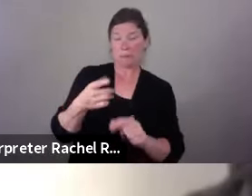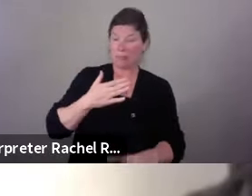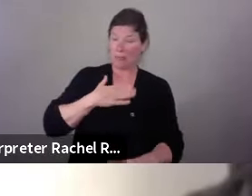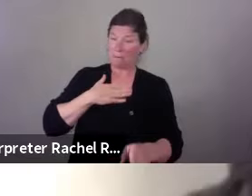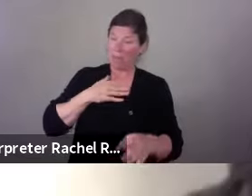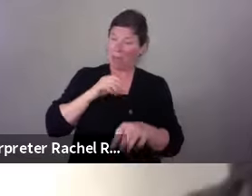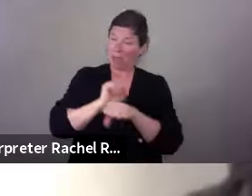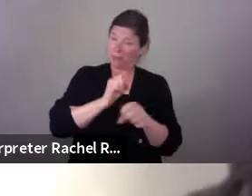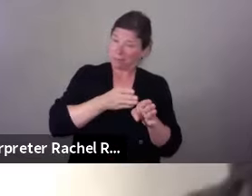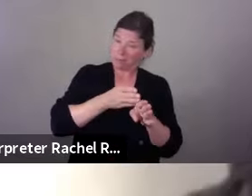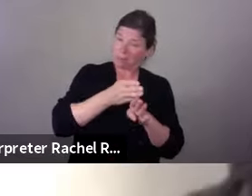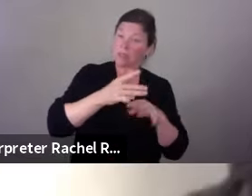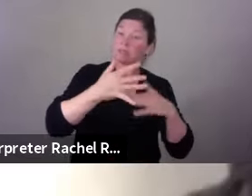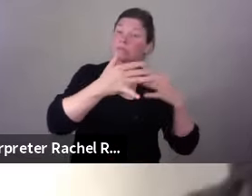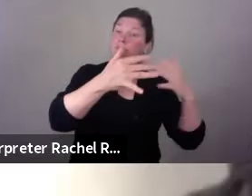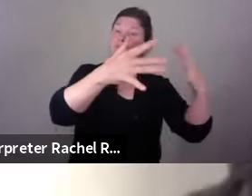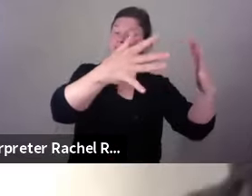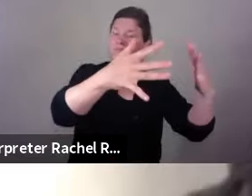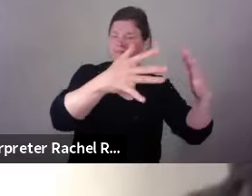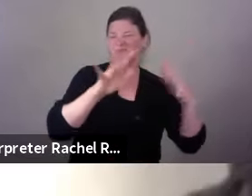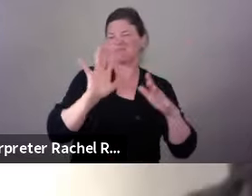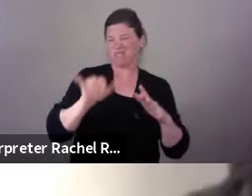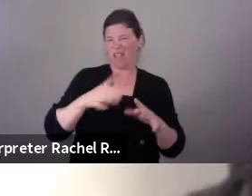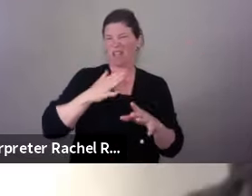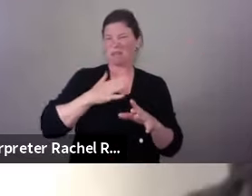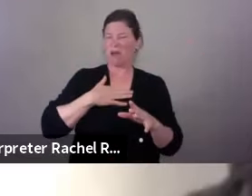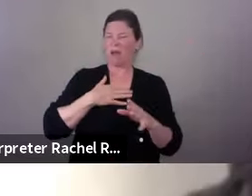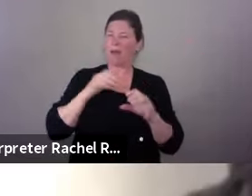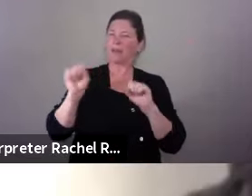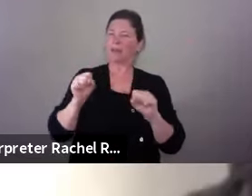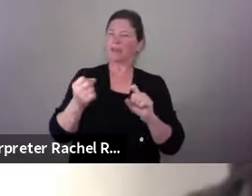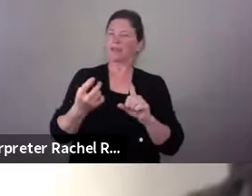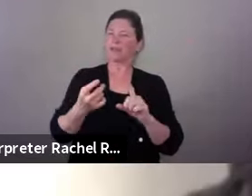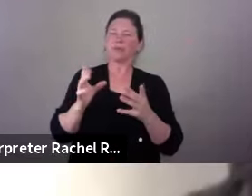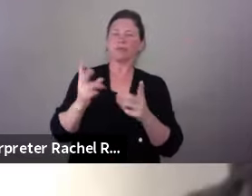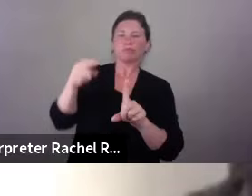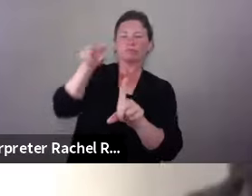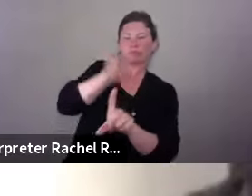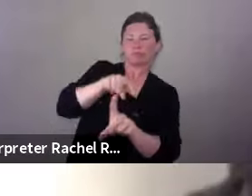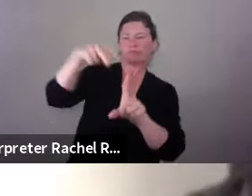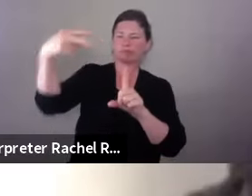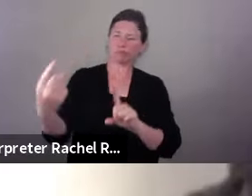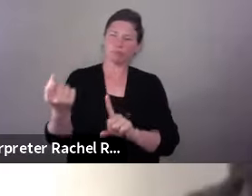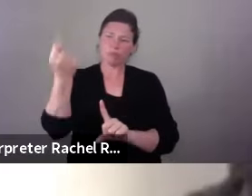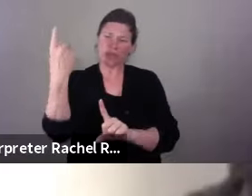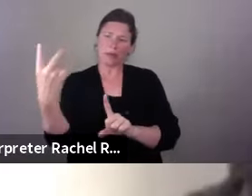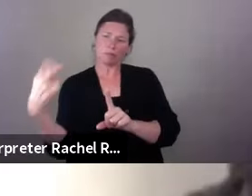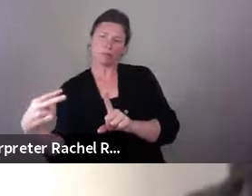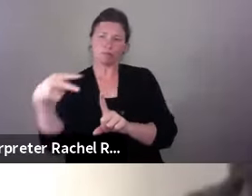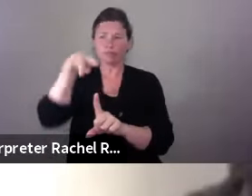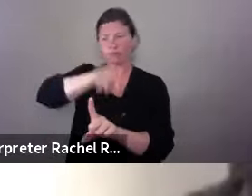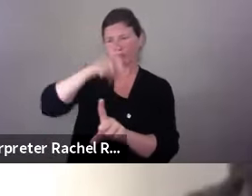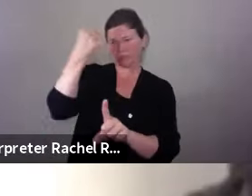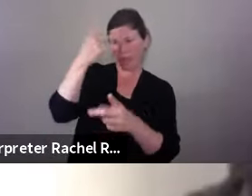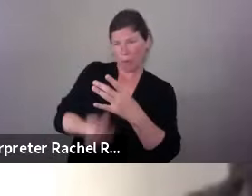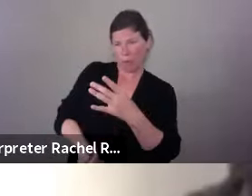what it is now. And even on a personal level, I, like, I'm now a